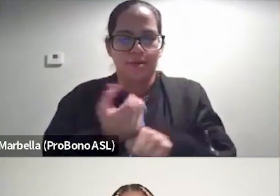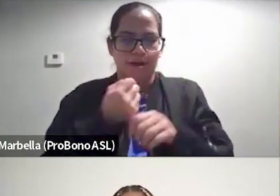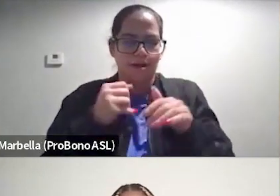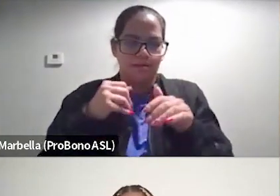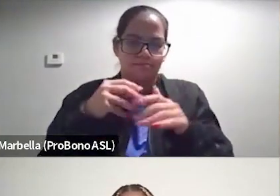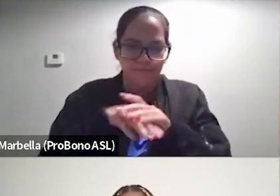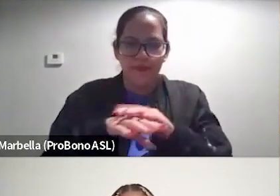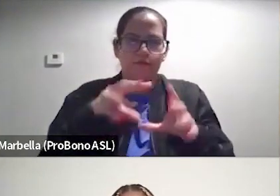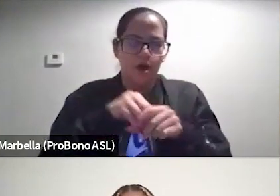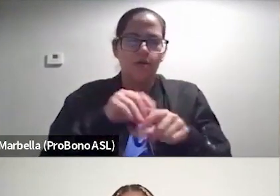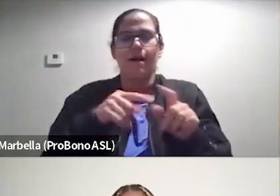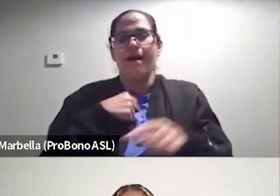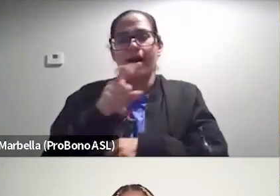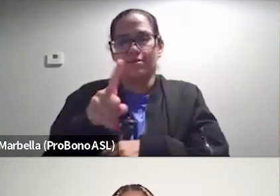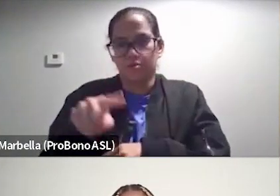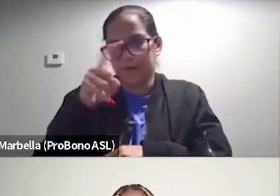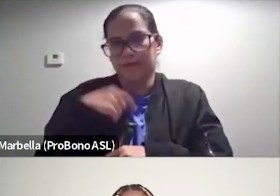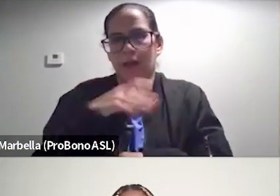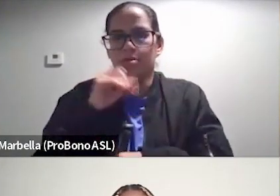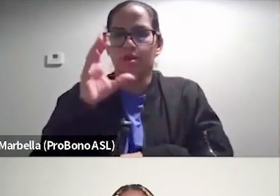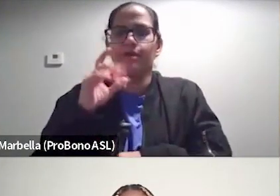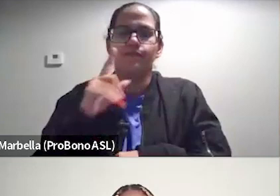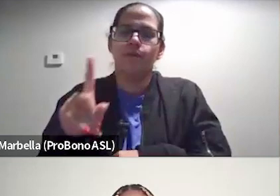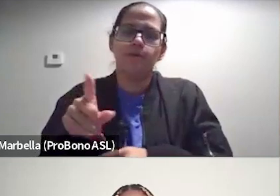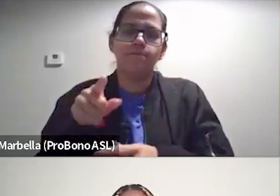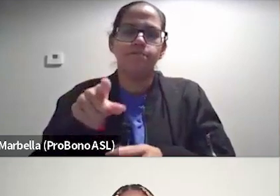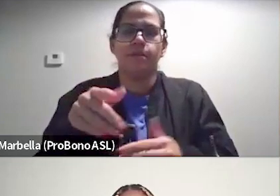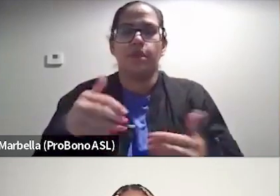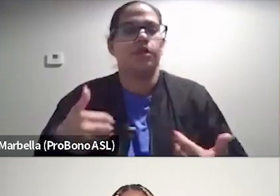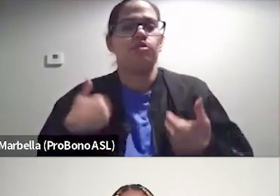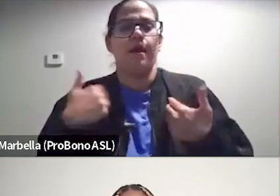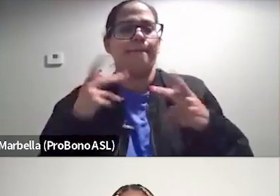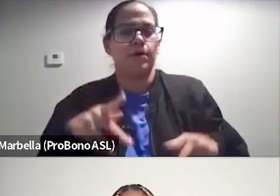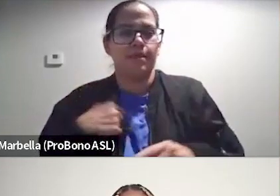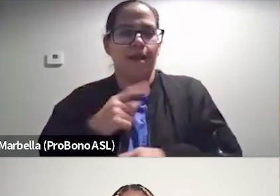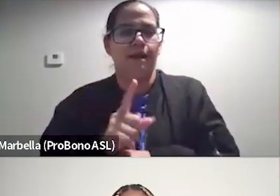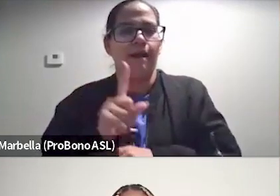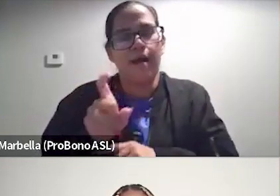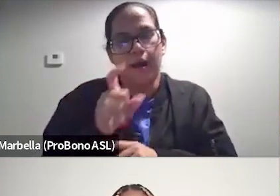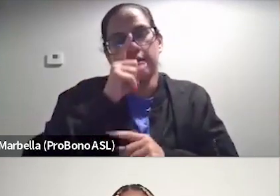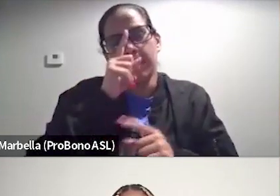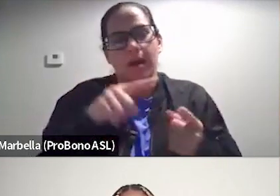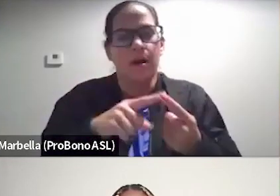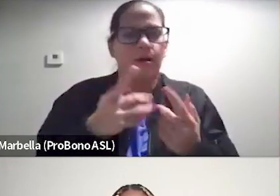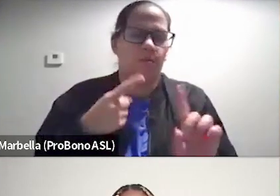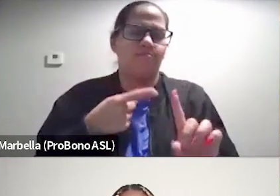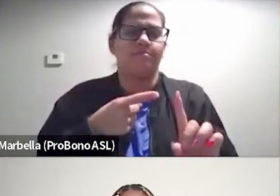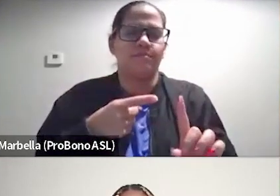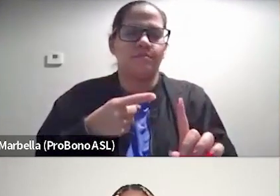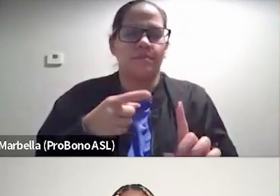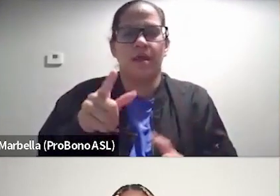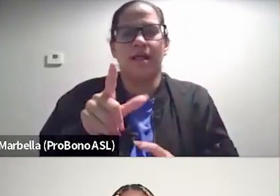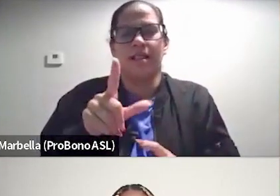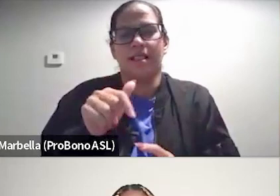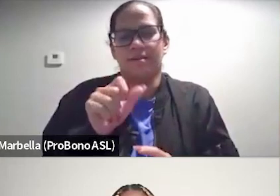But I asked you because I was looking for, you were the young person that I asked about, uh, when it came to Lizzo and her